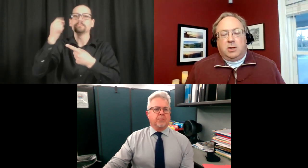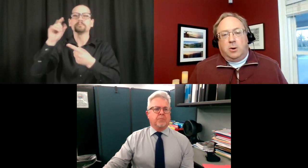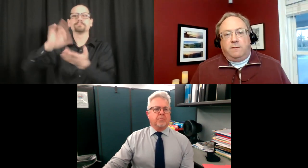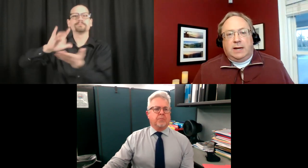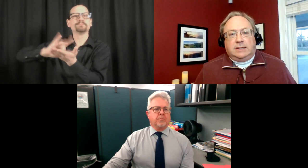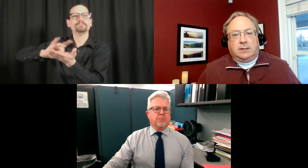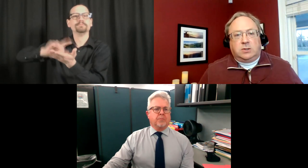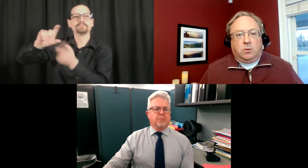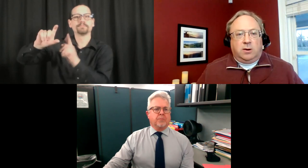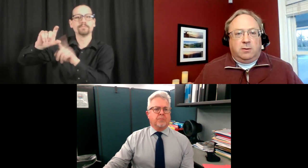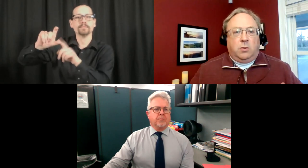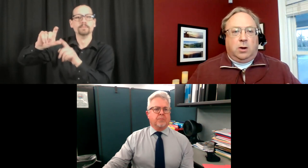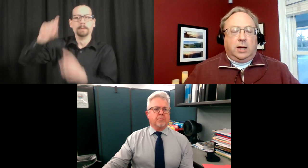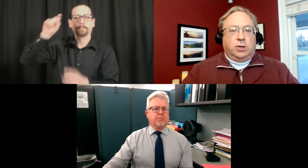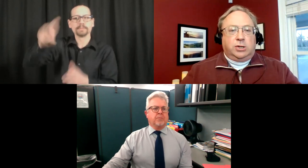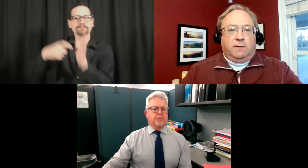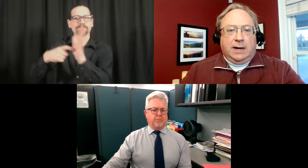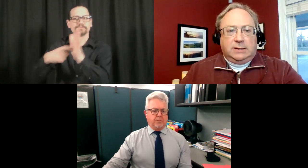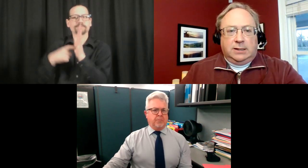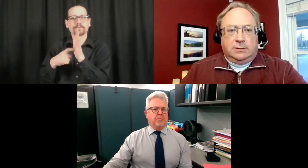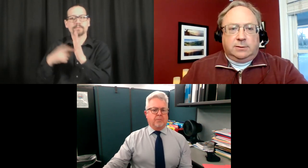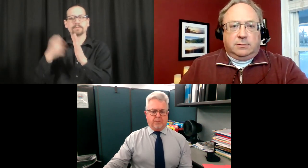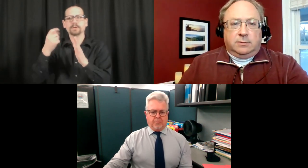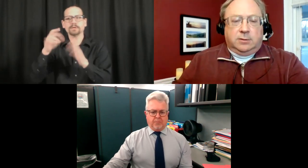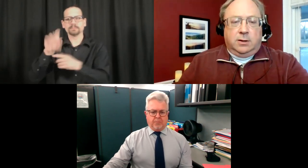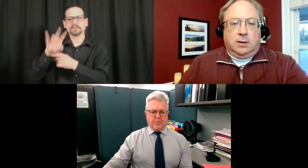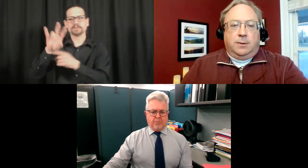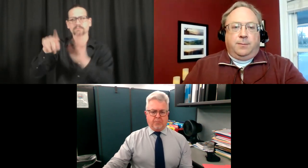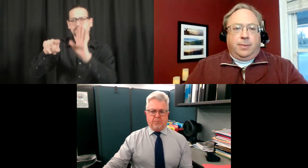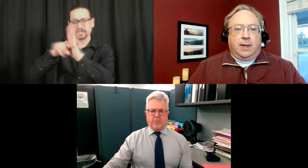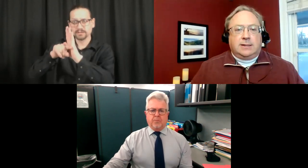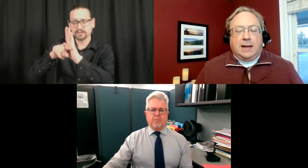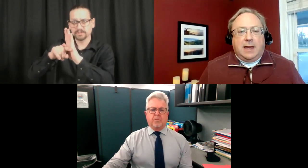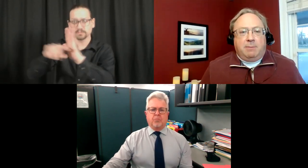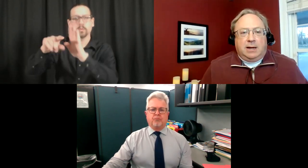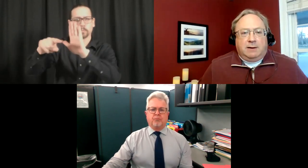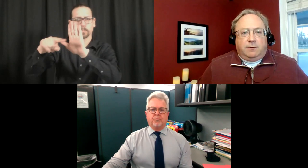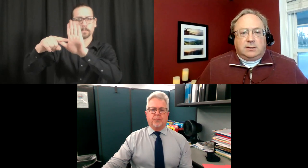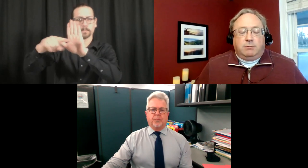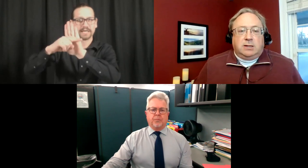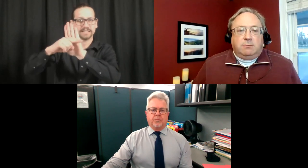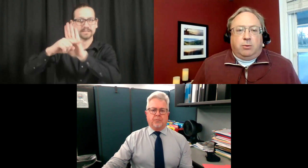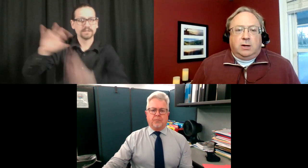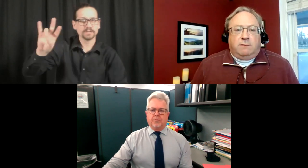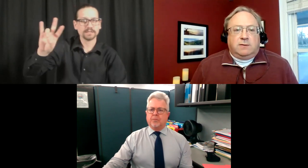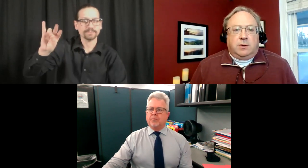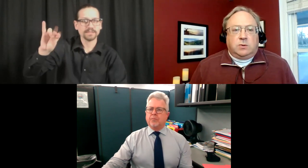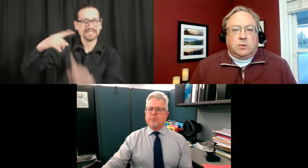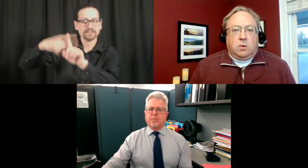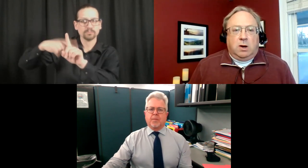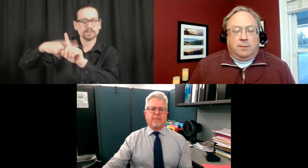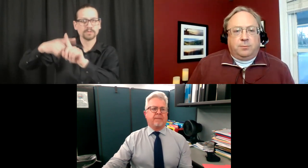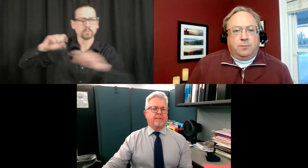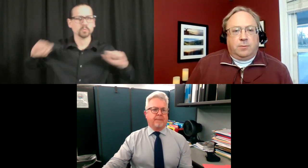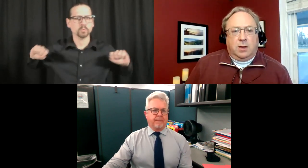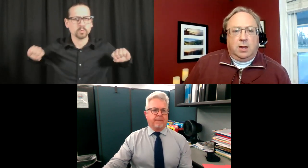The Moderna vaccine is stored more like traditional vaccines. It's not that big a difference, but it's an important difference for those